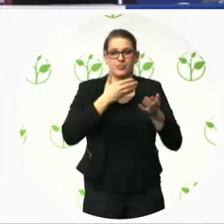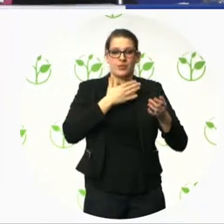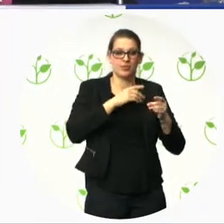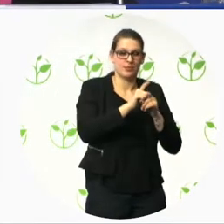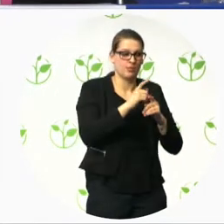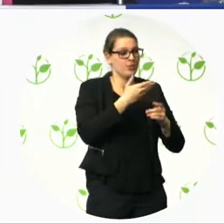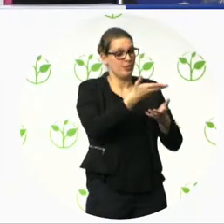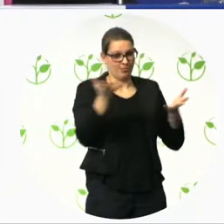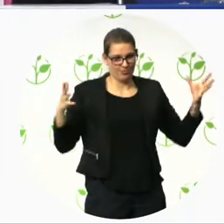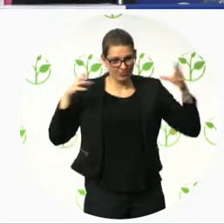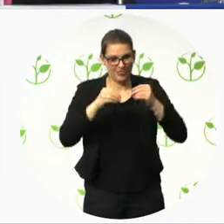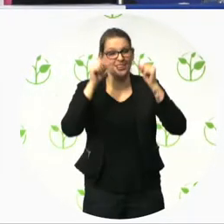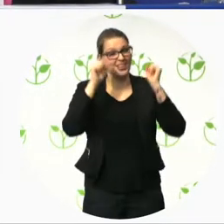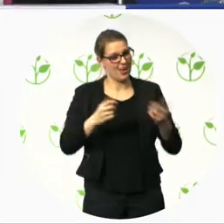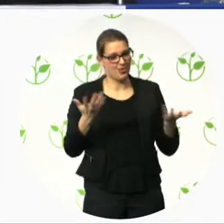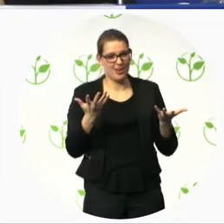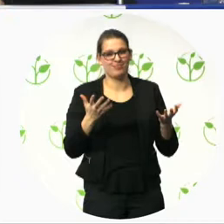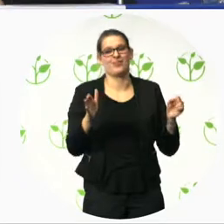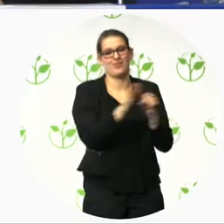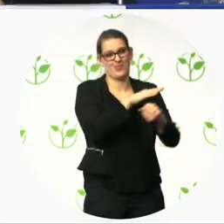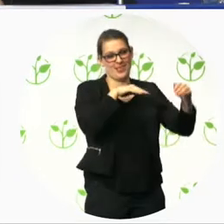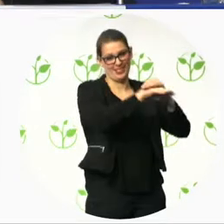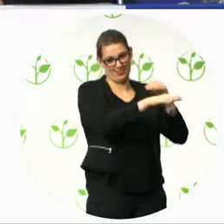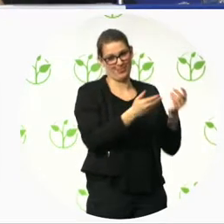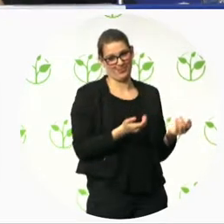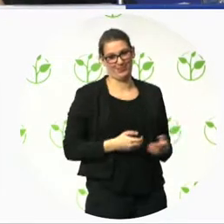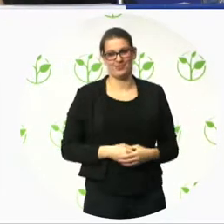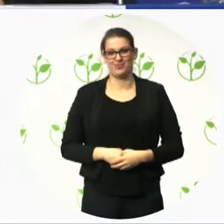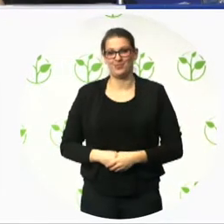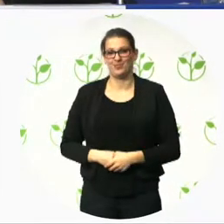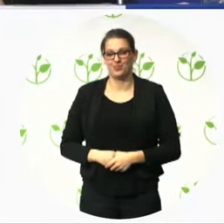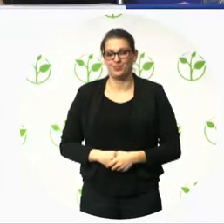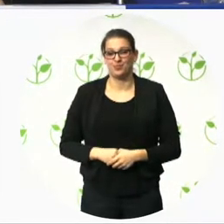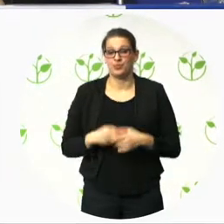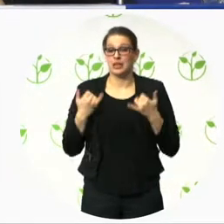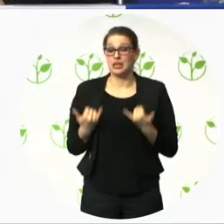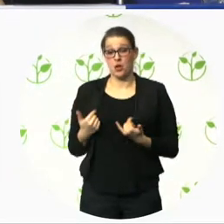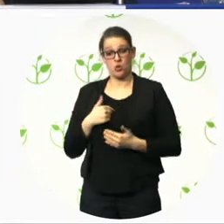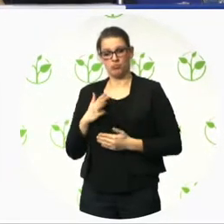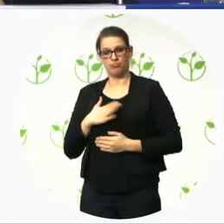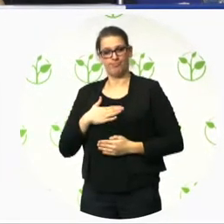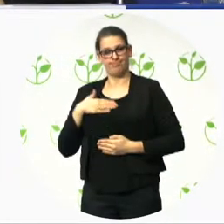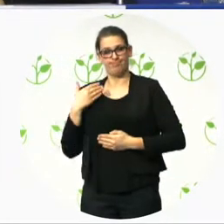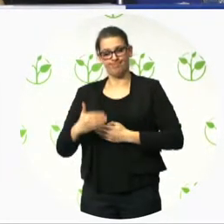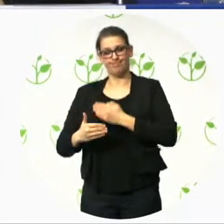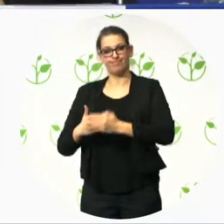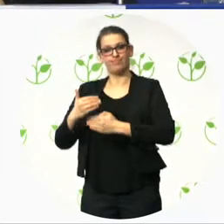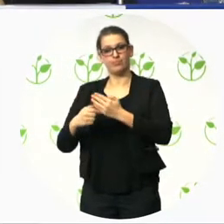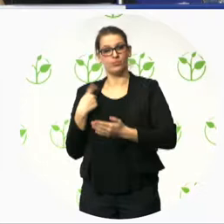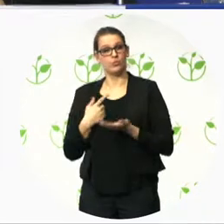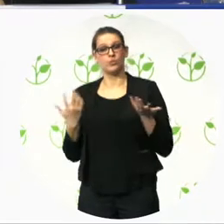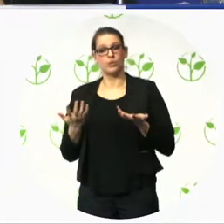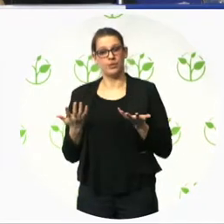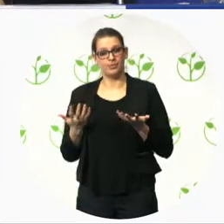So, what are the immediate next steps? Member states have to transpose the obligations